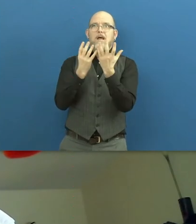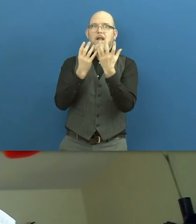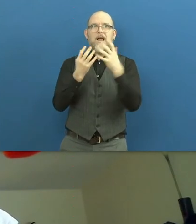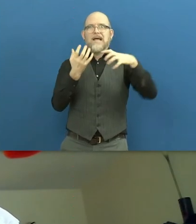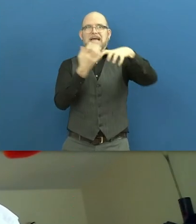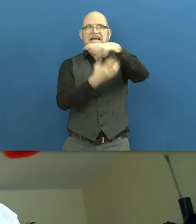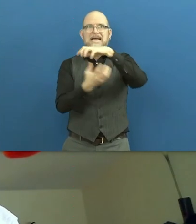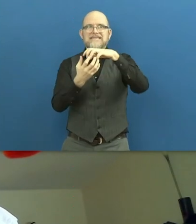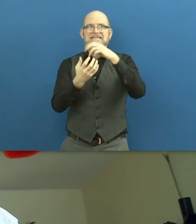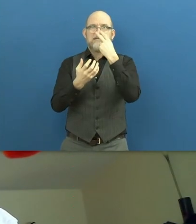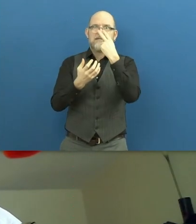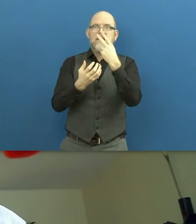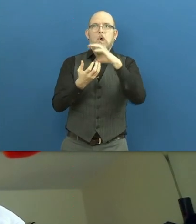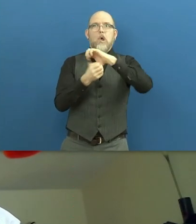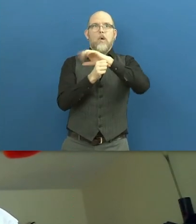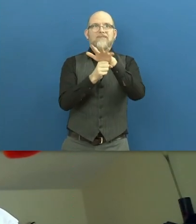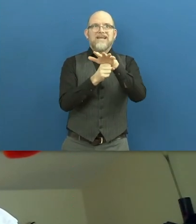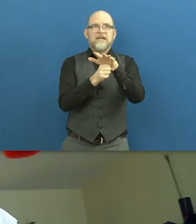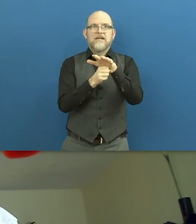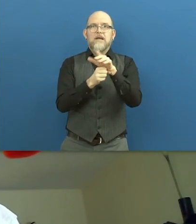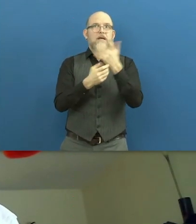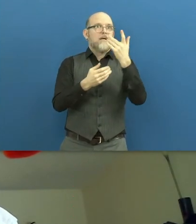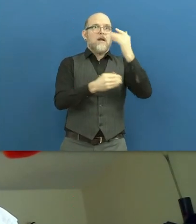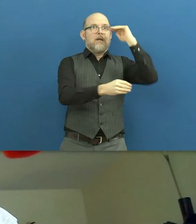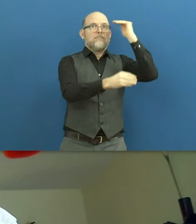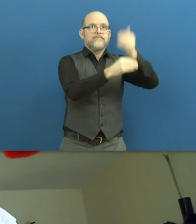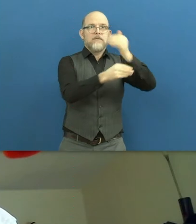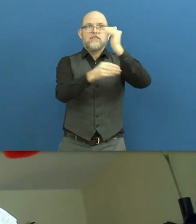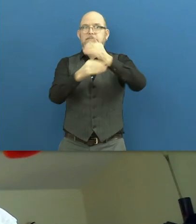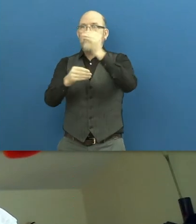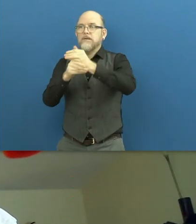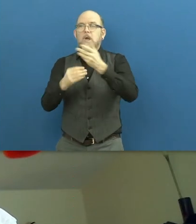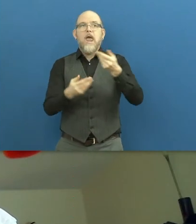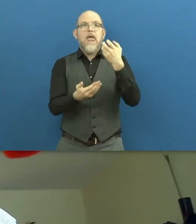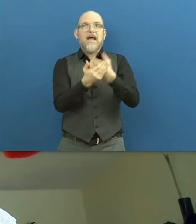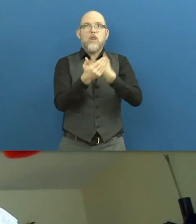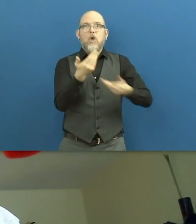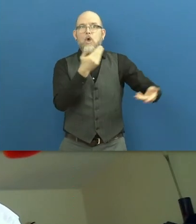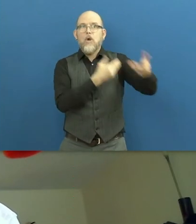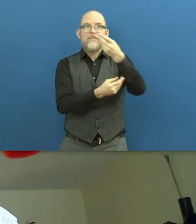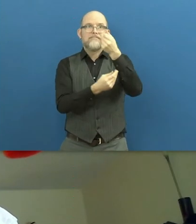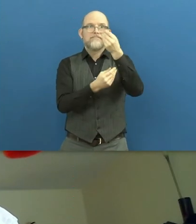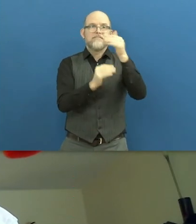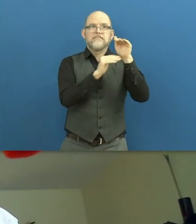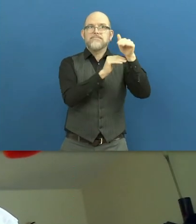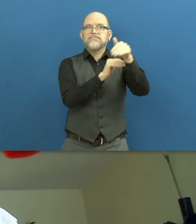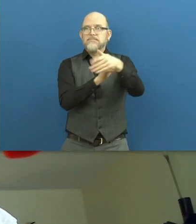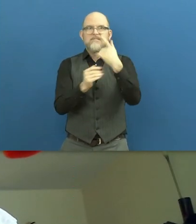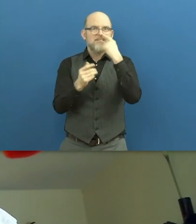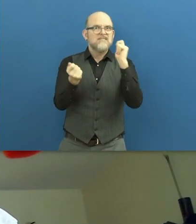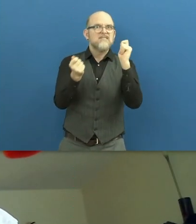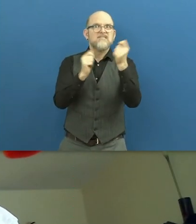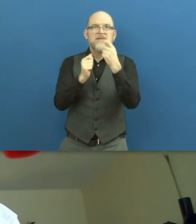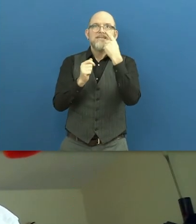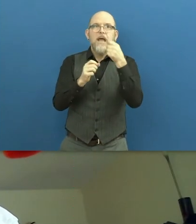pandemic. The sudden lockdown and the downturn in the global economy have even greater ramifications for persons with